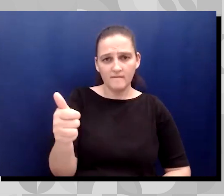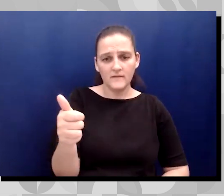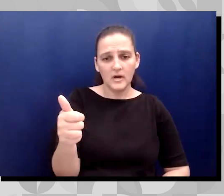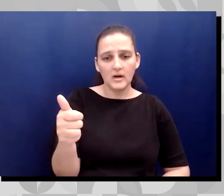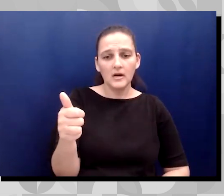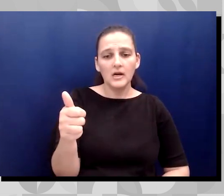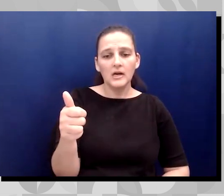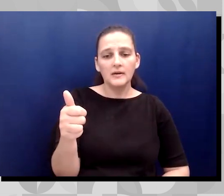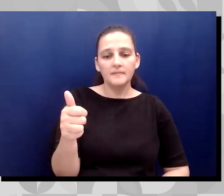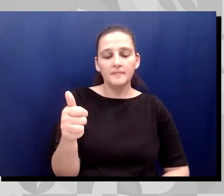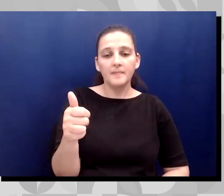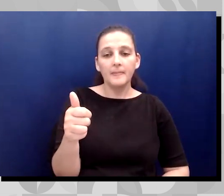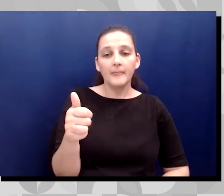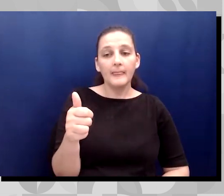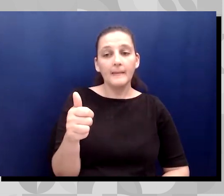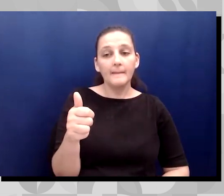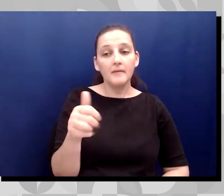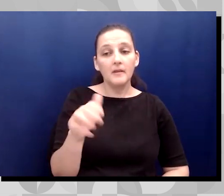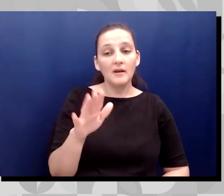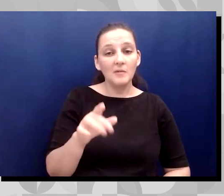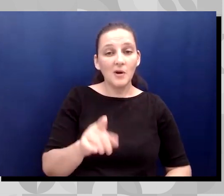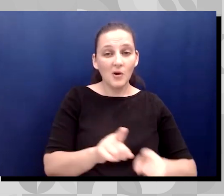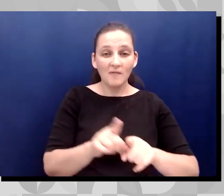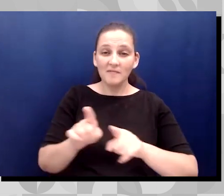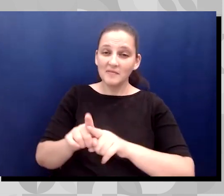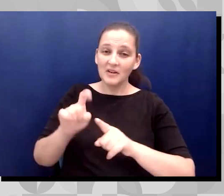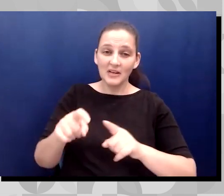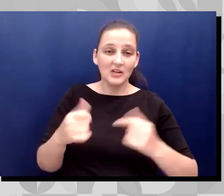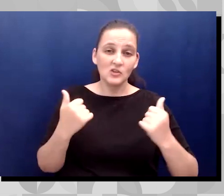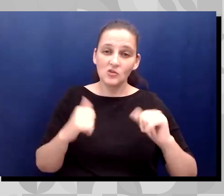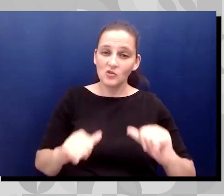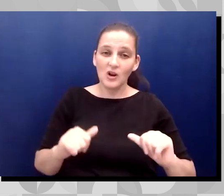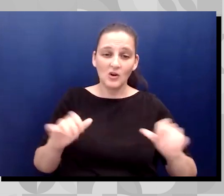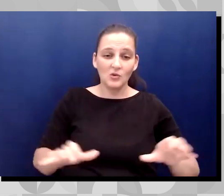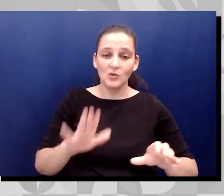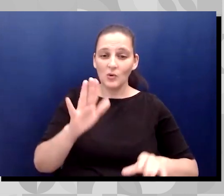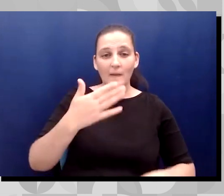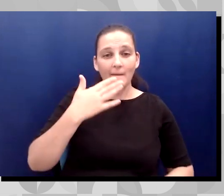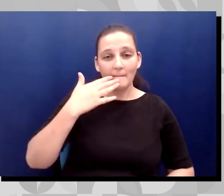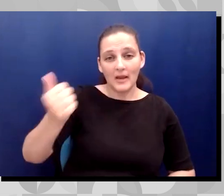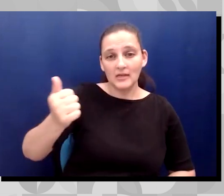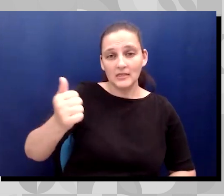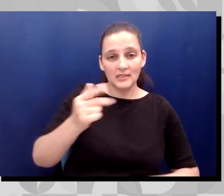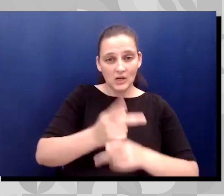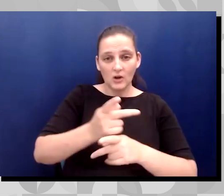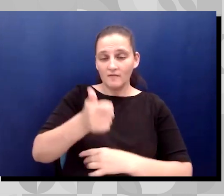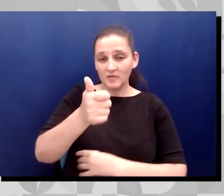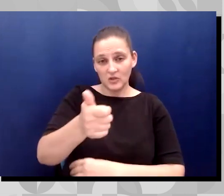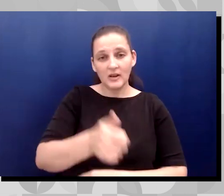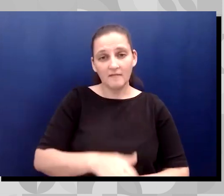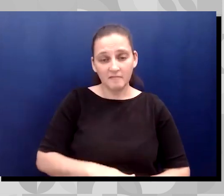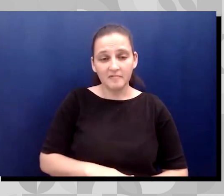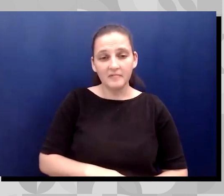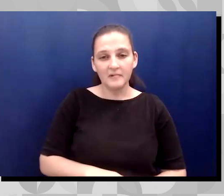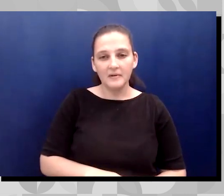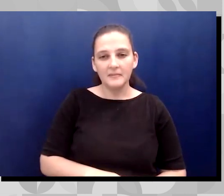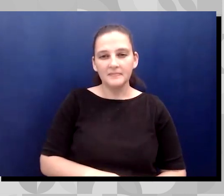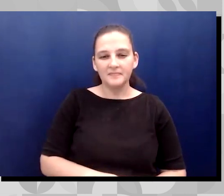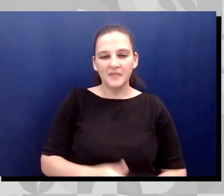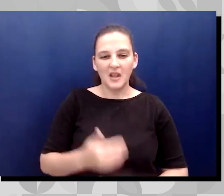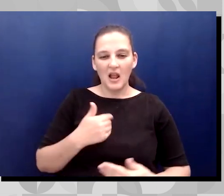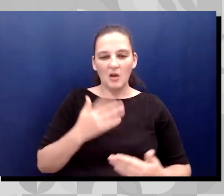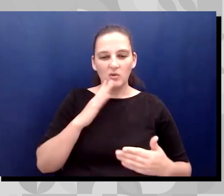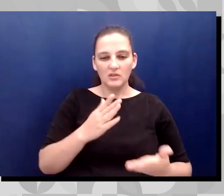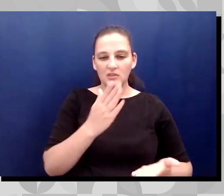are just doing the best that you can, you know, to, to take care of yourself. So I'll kind of stop right there. Cause I could keep going on,